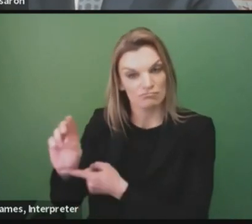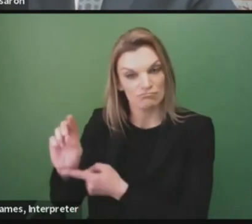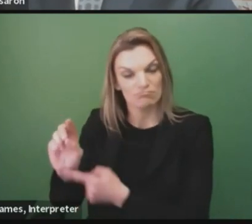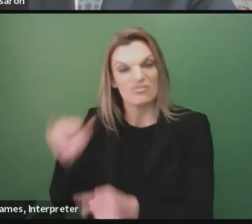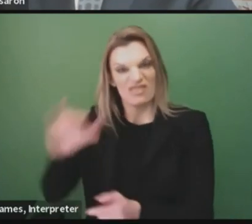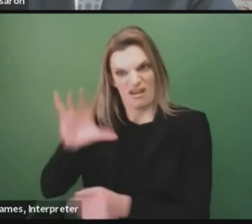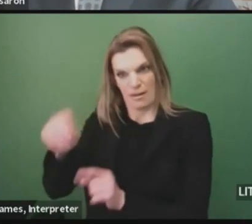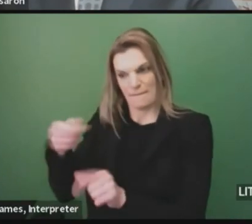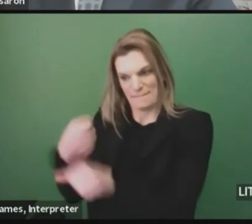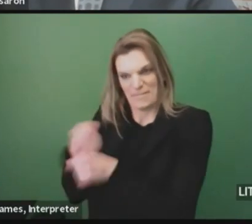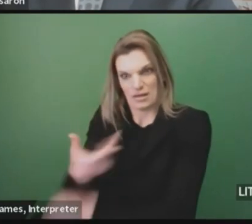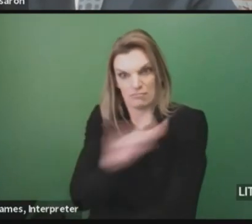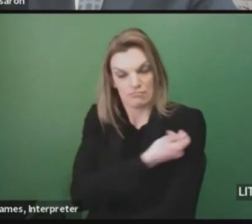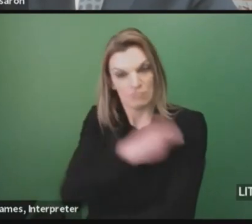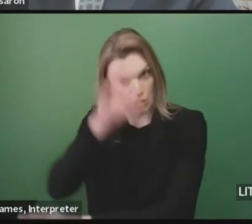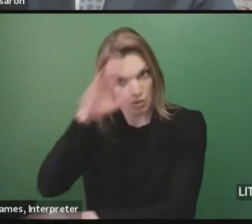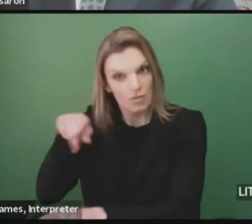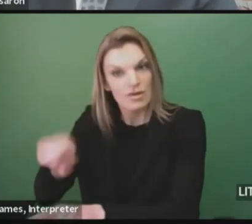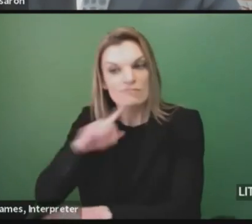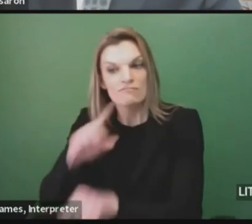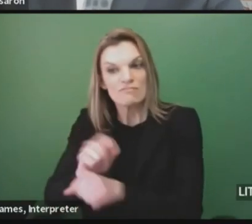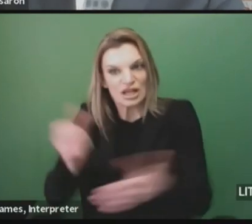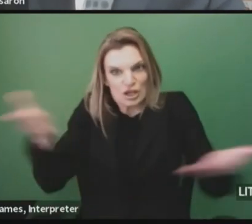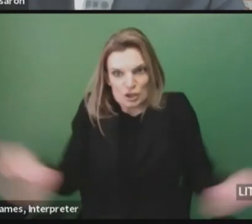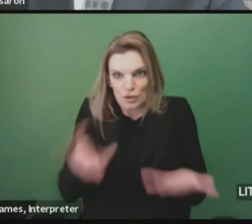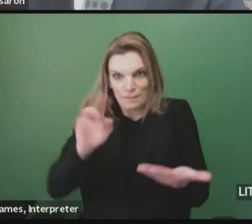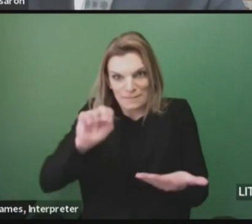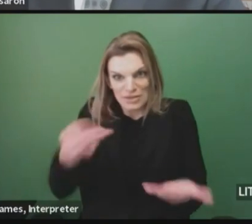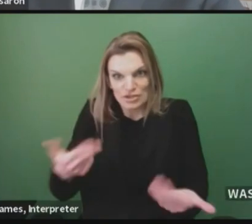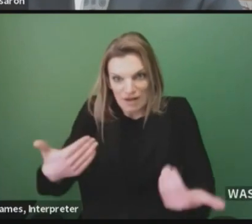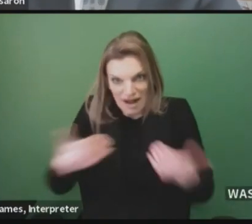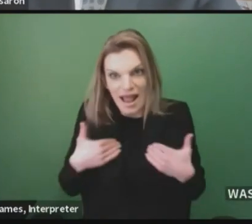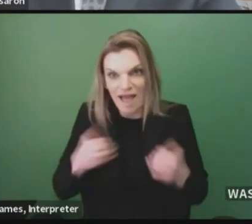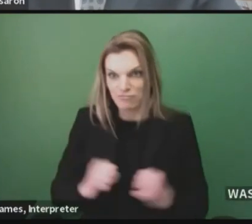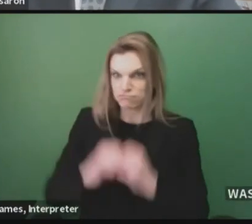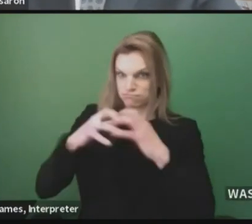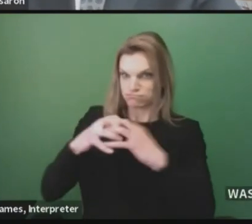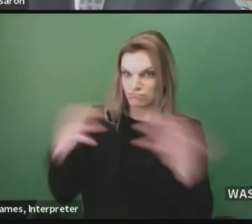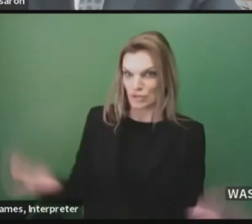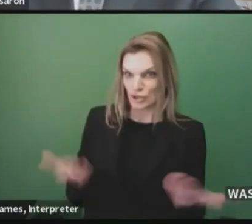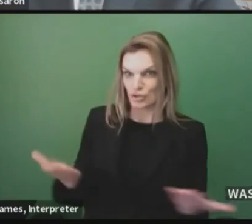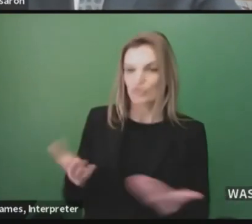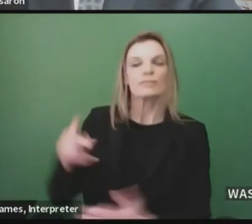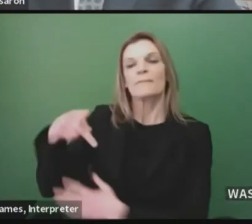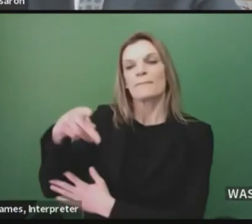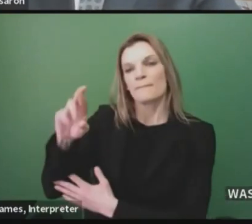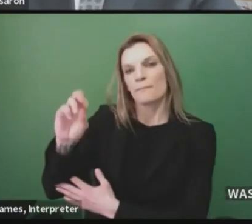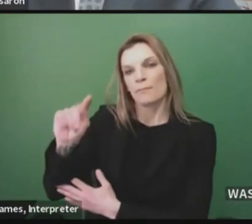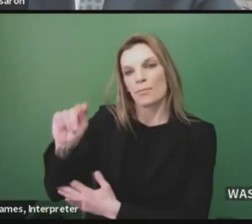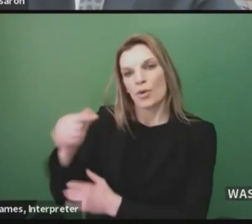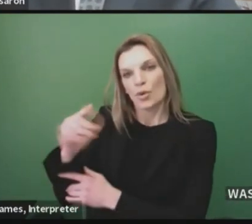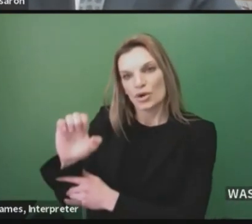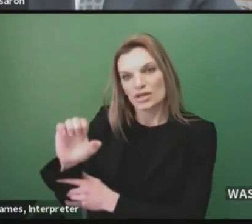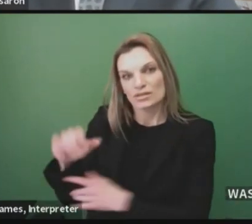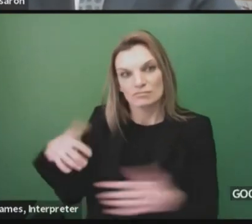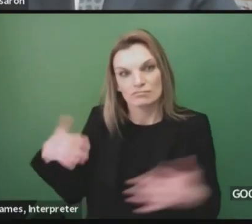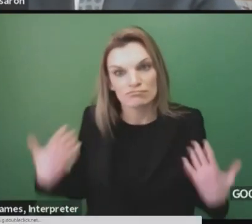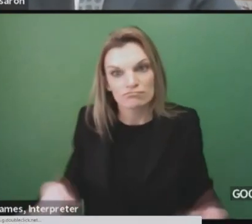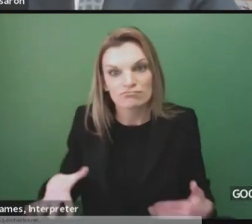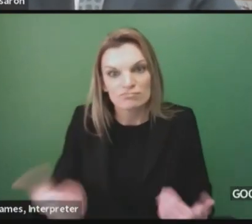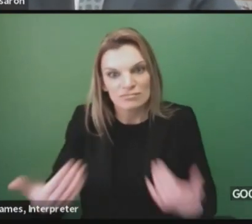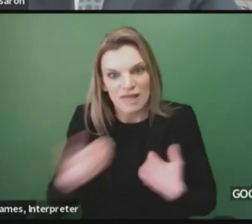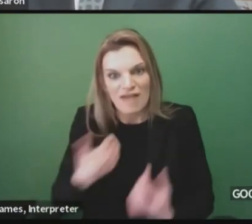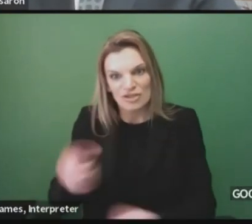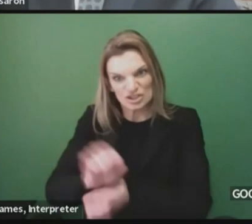so to build their sterile drug manufacturing plant in Portage, creating 450 good-paying jobs.